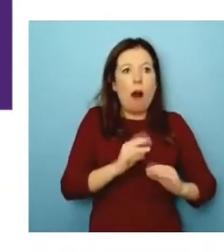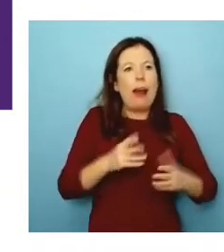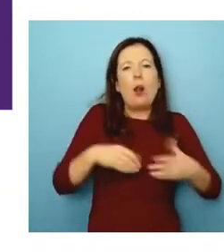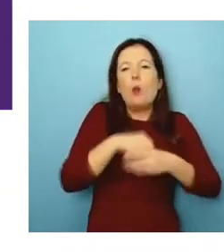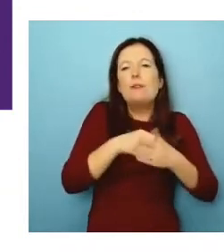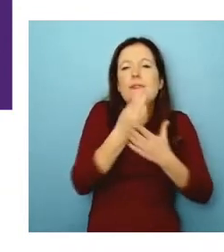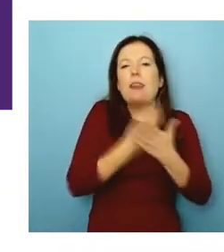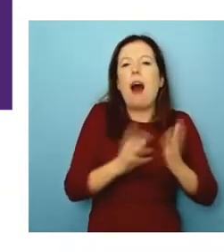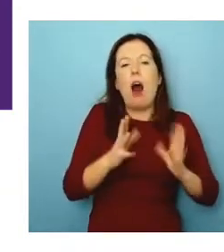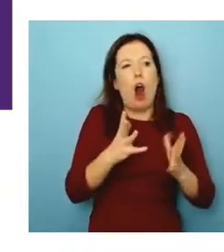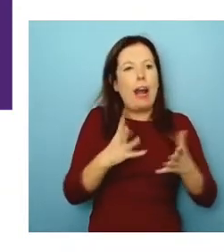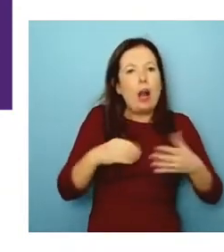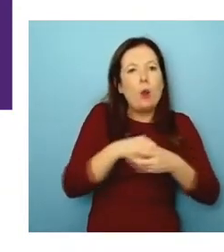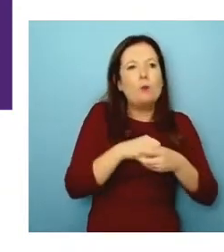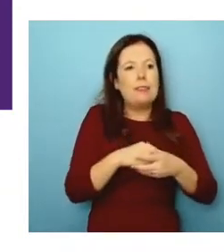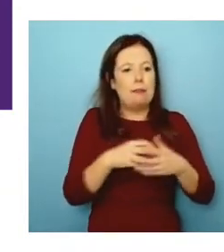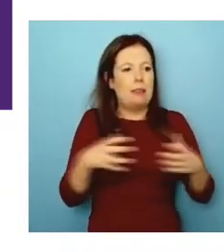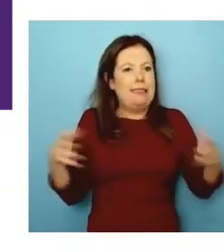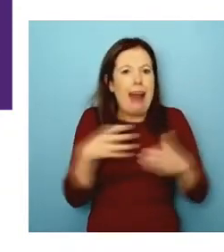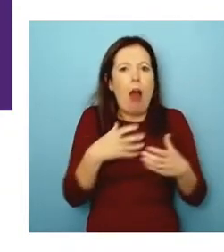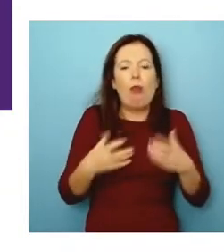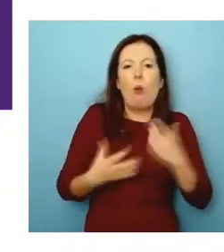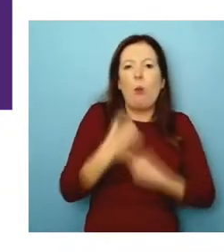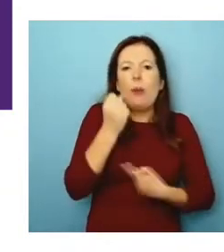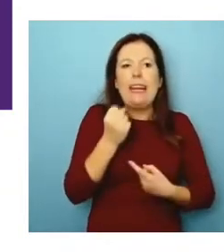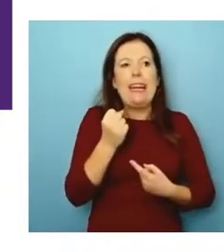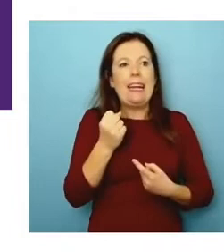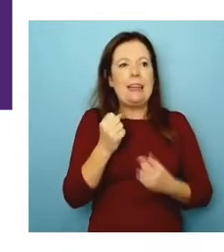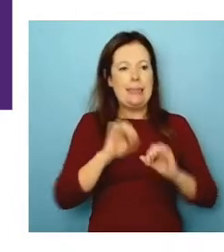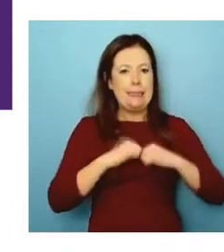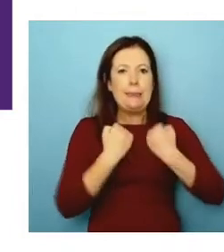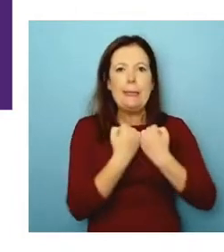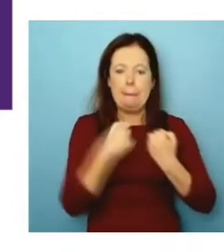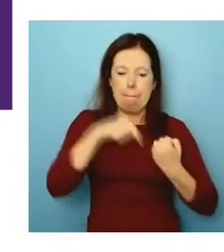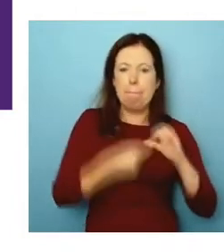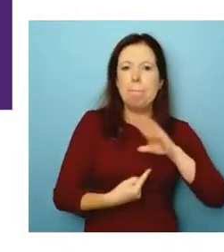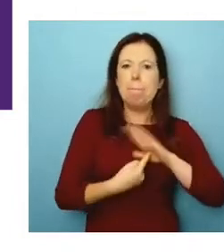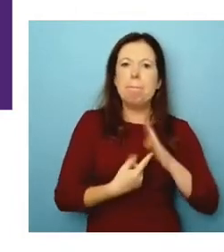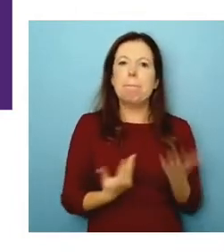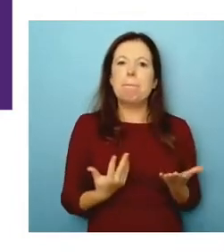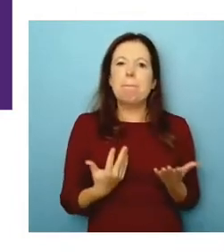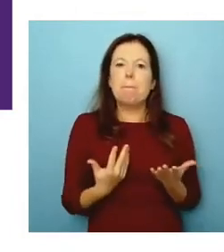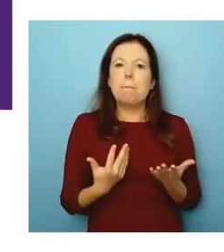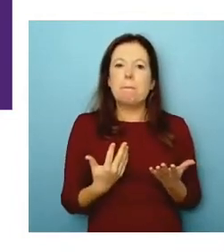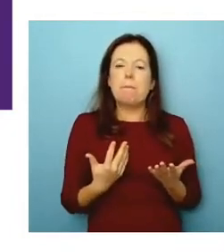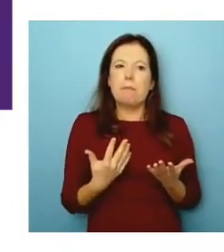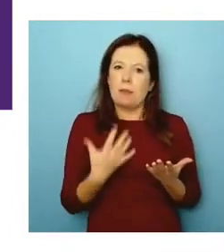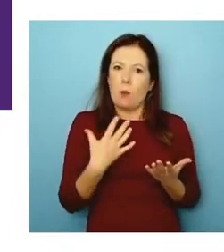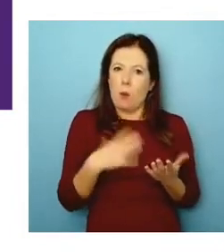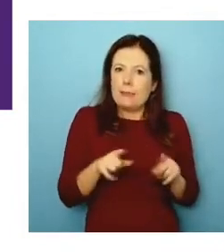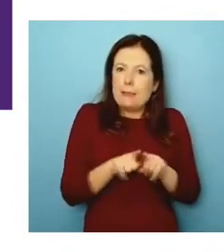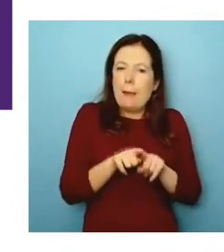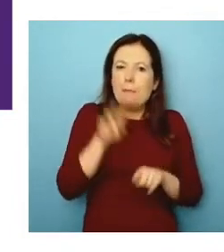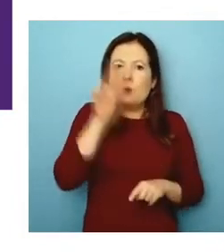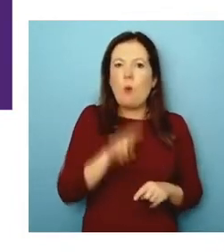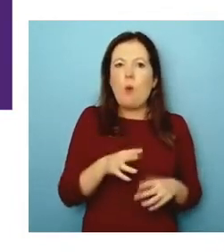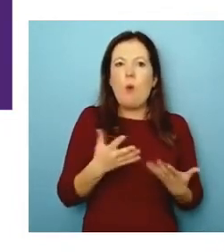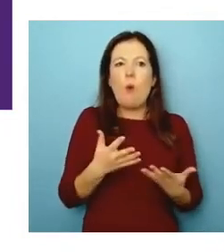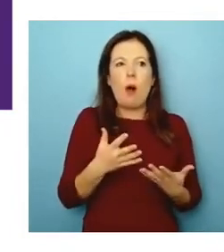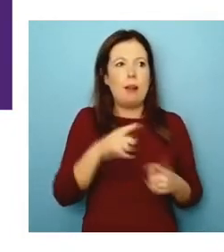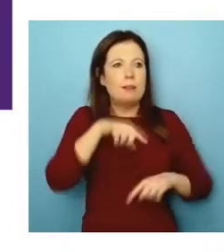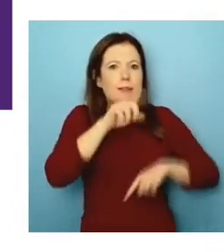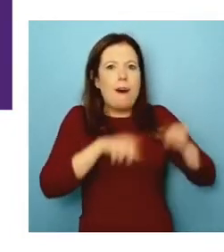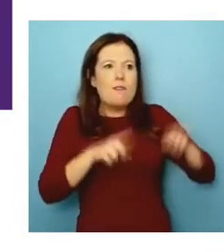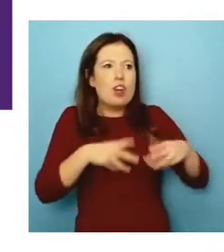inclusivity and winning together and the idea of the team you're in, um, and that, and then showing that, that it needs diversity. And it's so